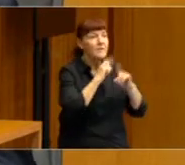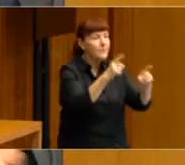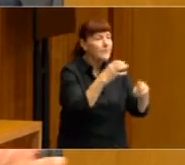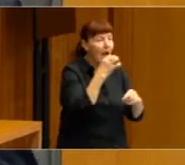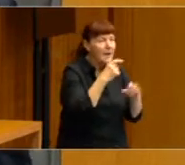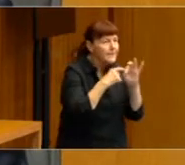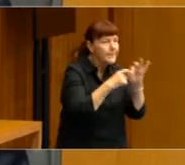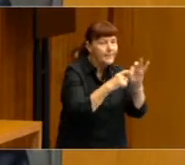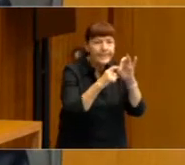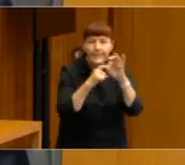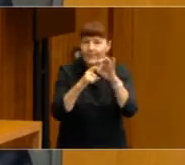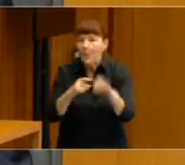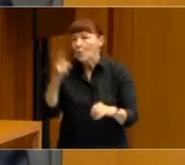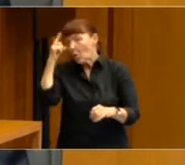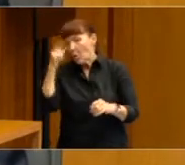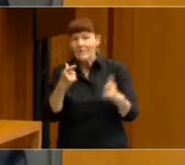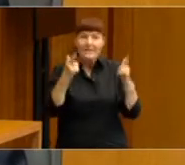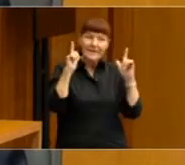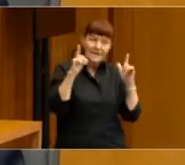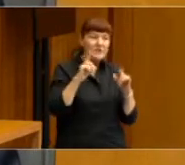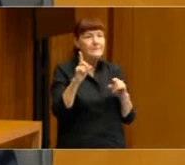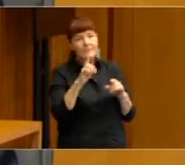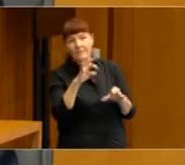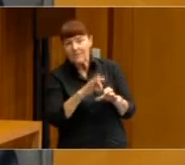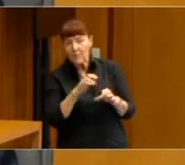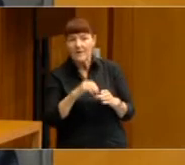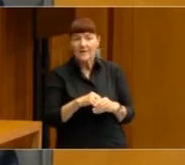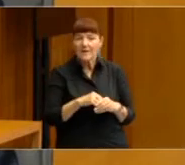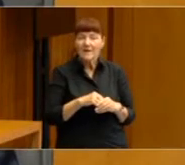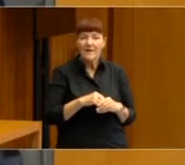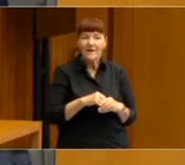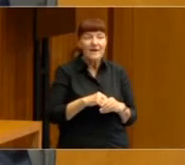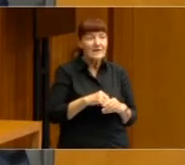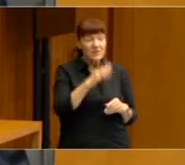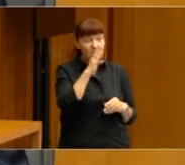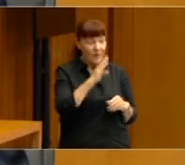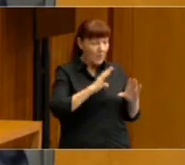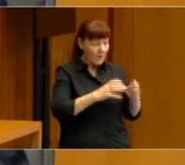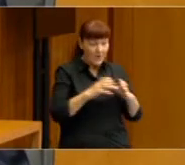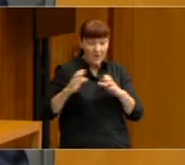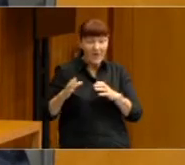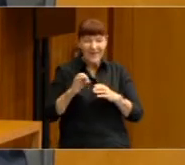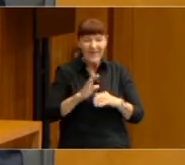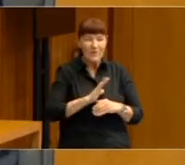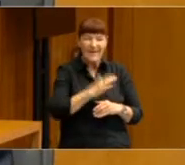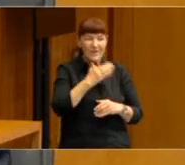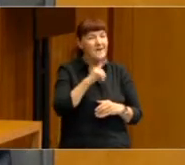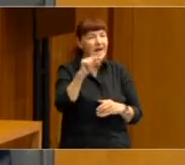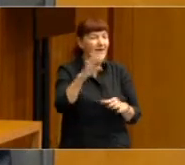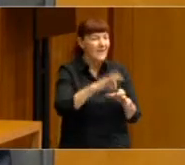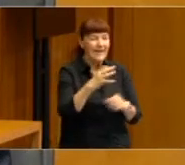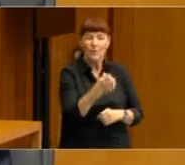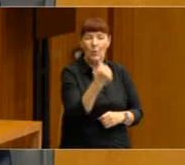in the election, what they thought of the leaders, and so on. The major political parties aren't interested after the election. They were interested before. So they're looking at